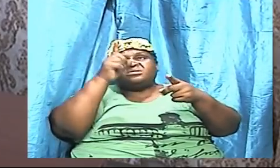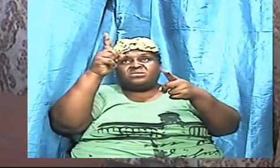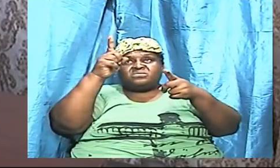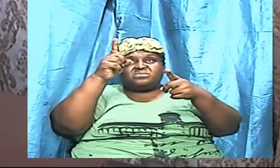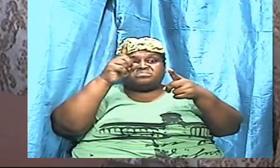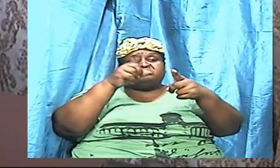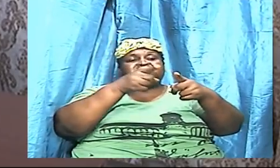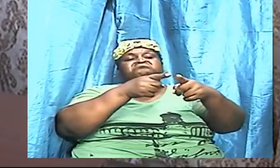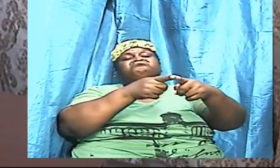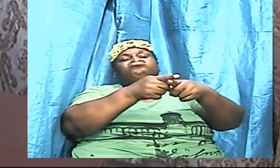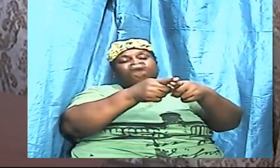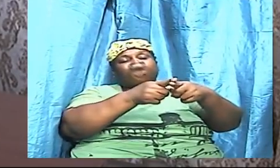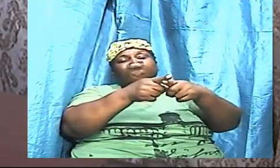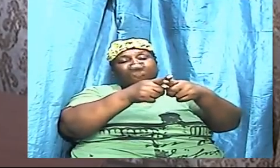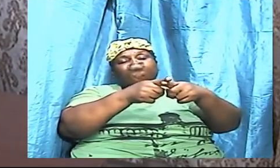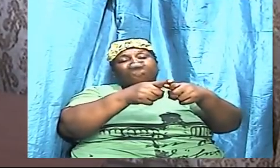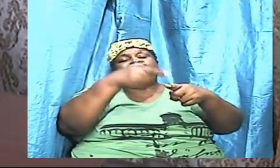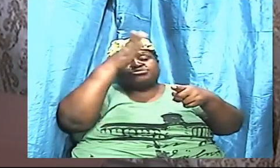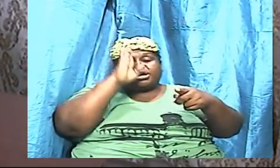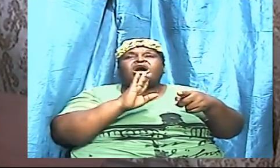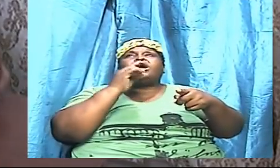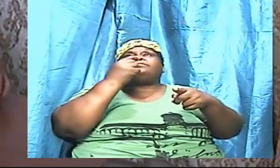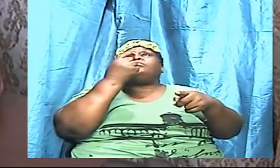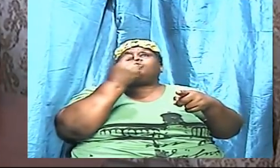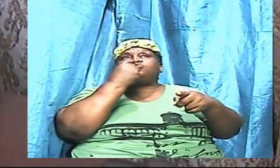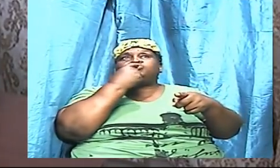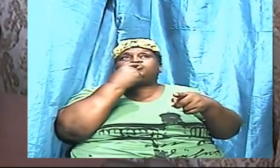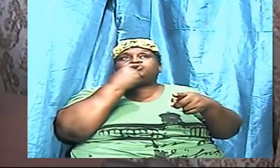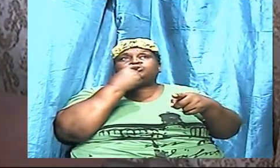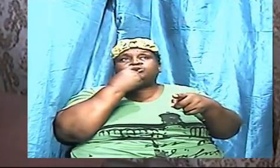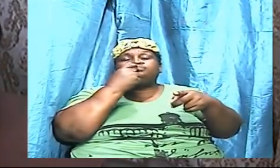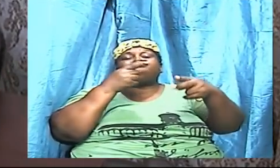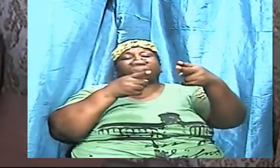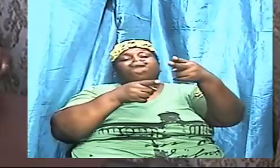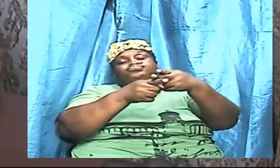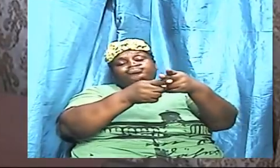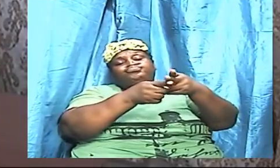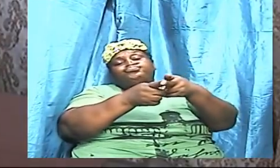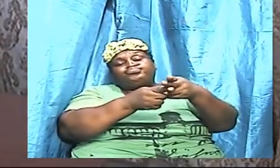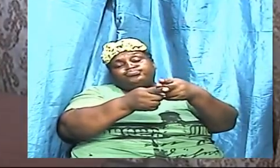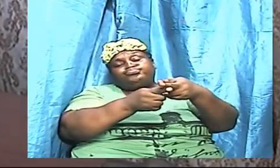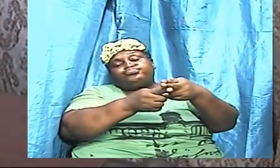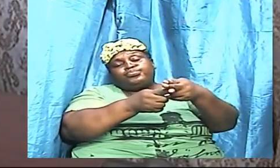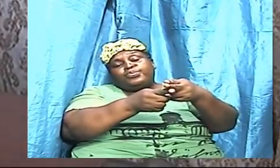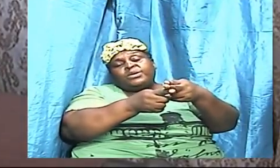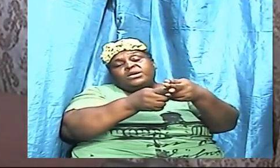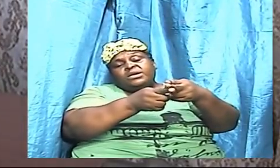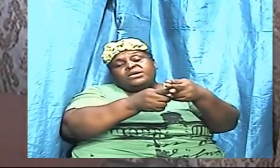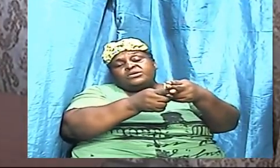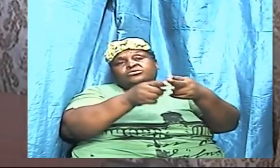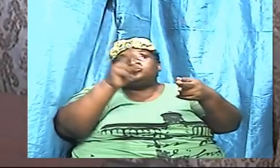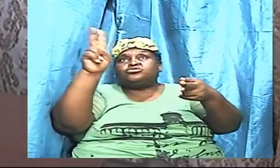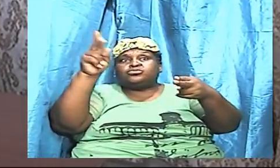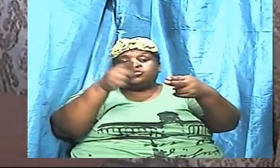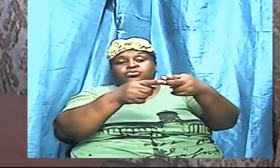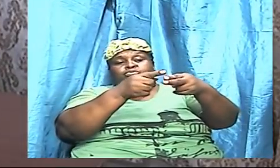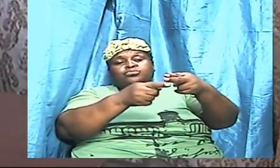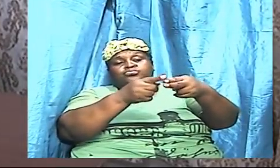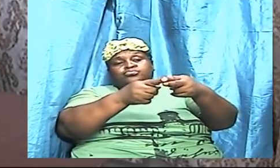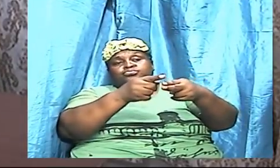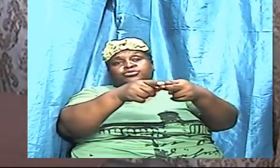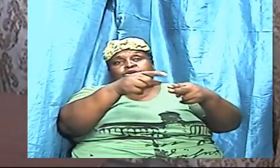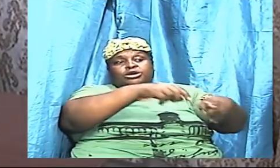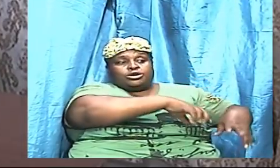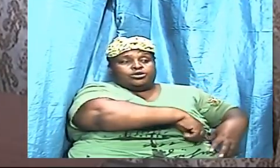so that the two mouths is the mouth of god and the mouth of man you